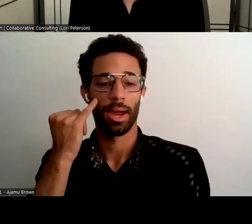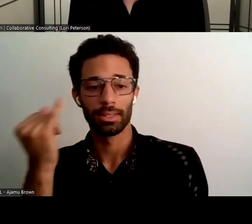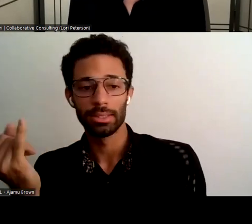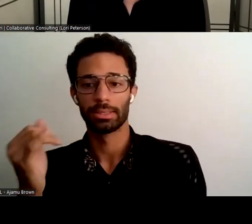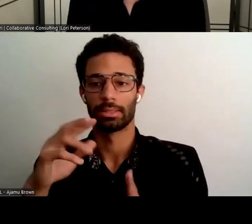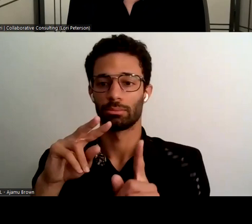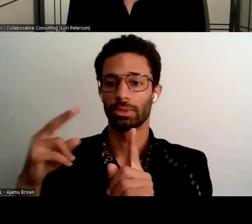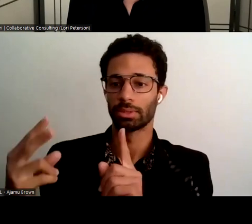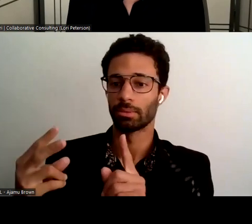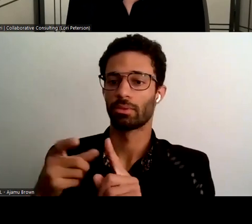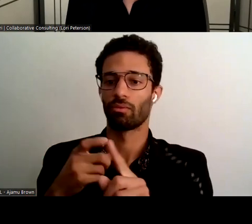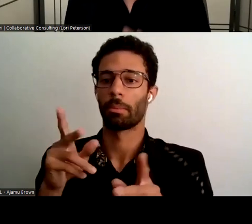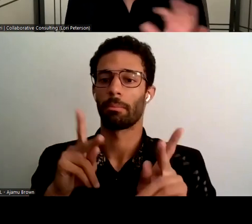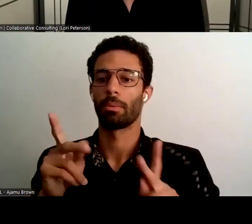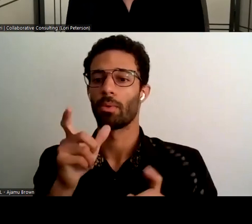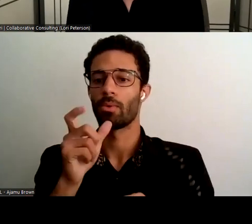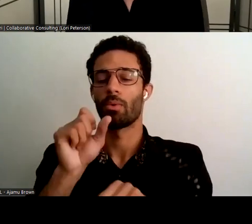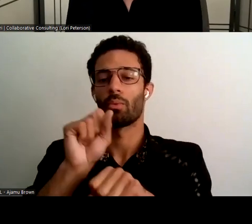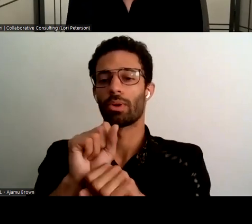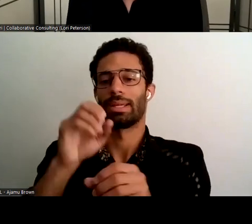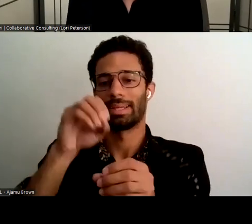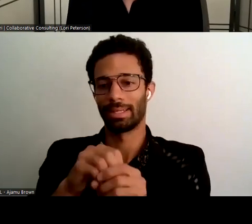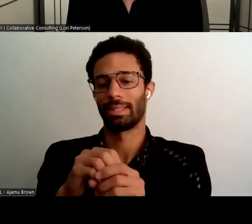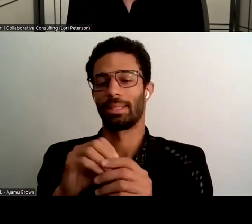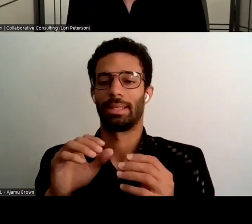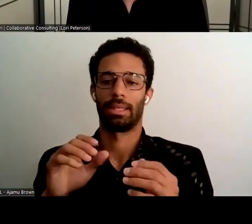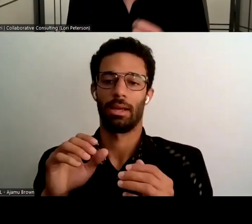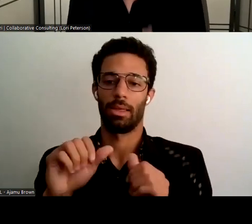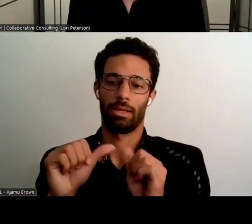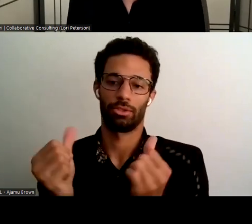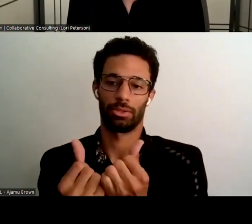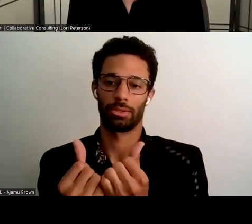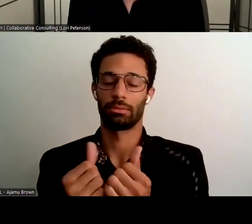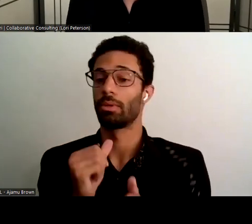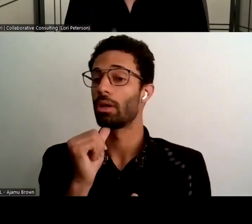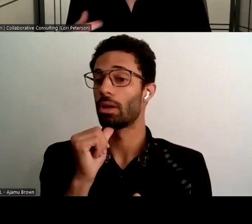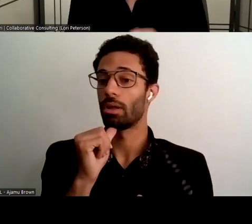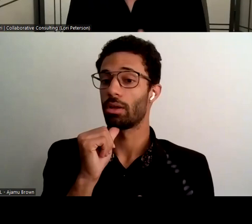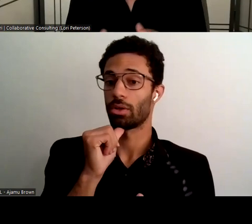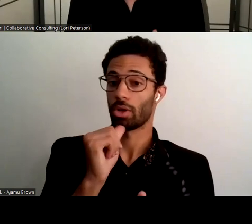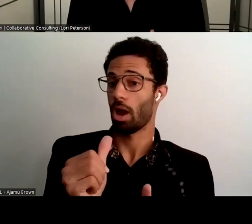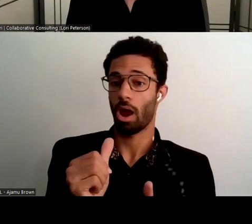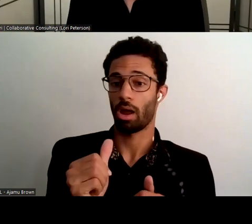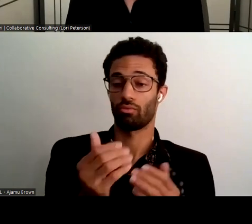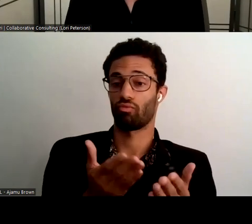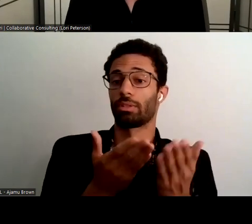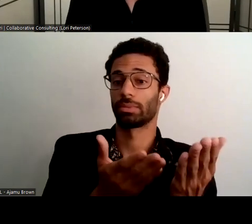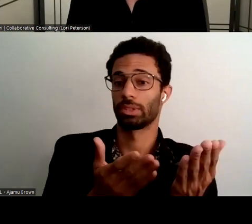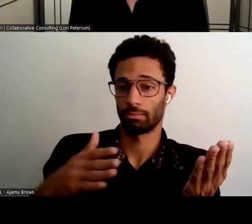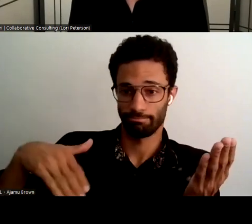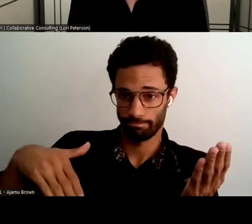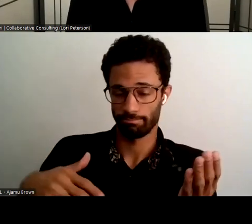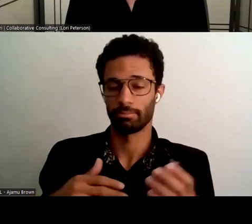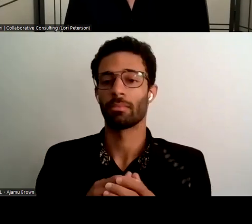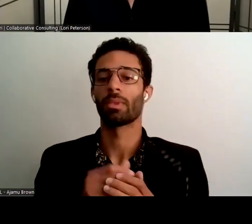work in the local agencies they're not recommendations yet and they're not commitments yet so that's that's where we are within the